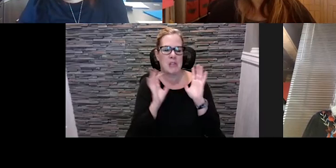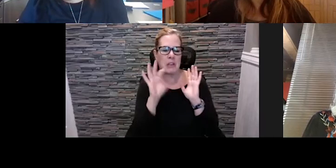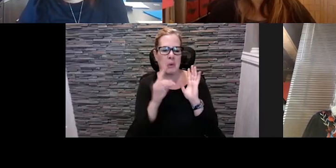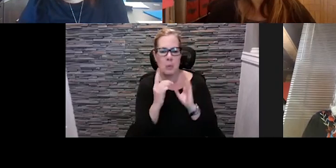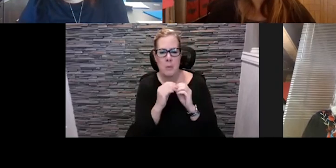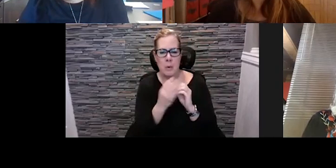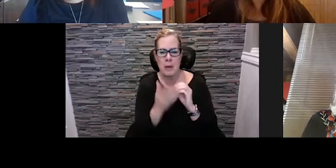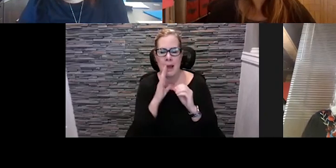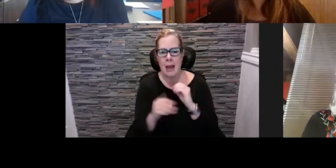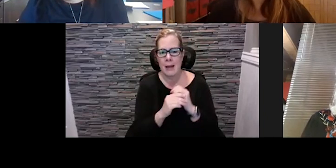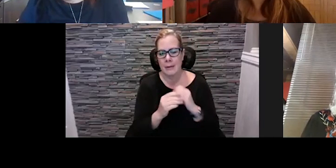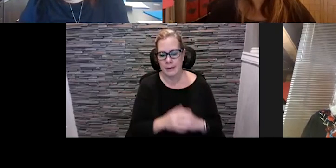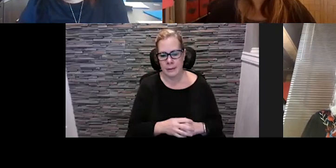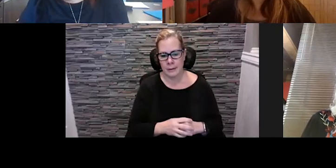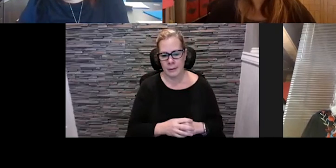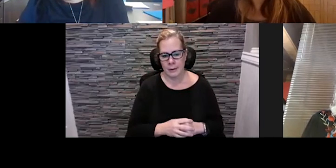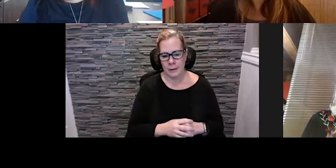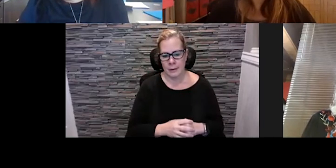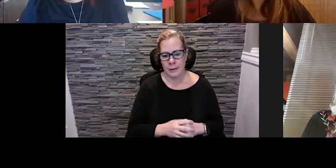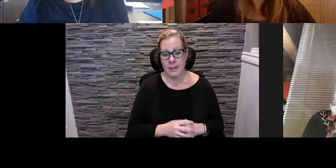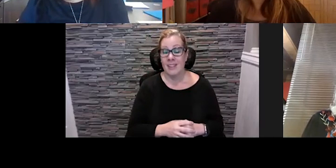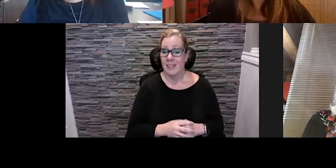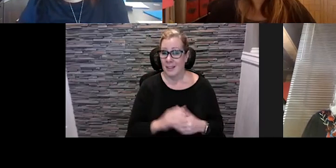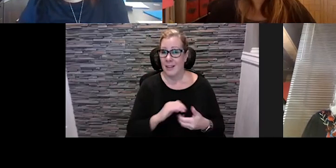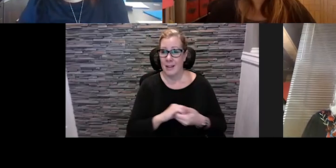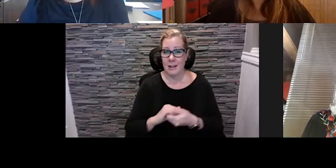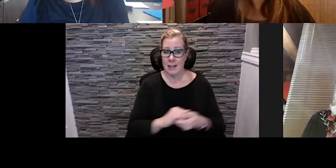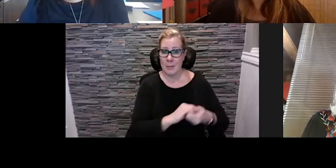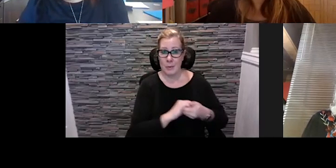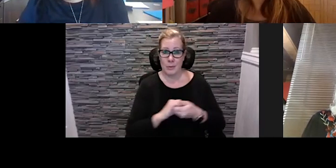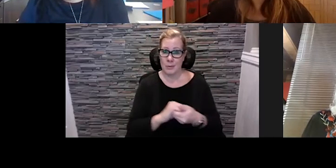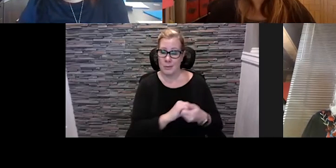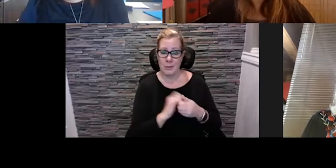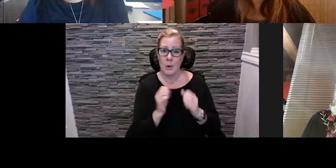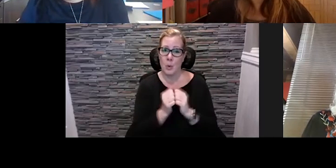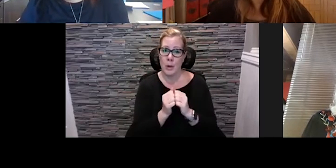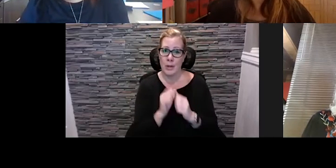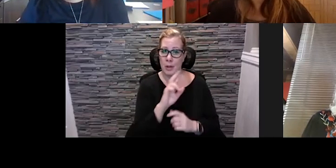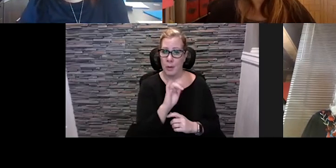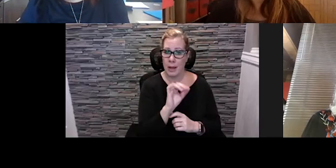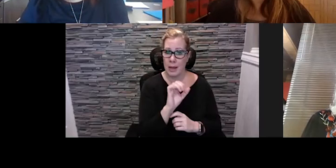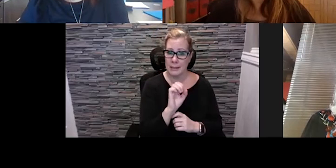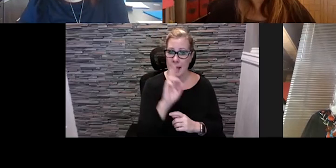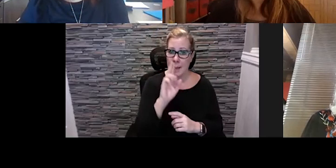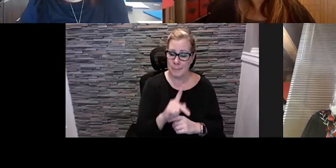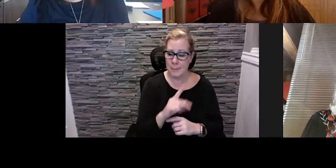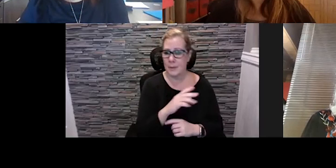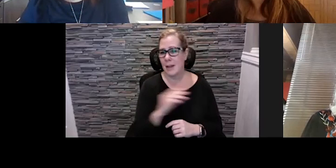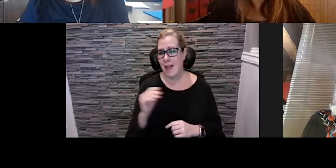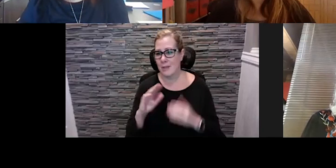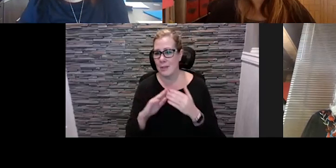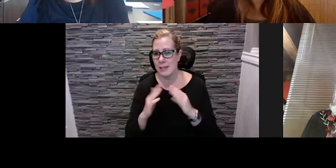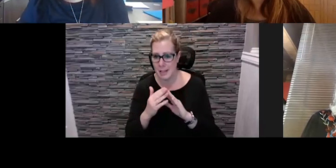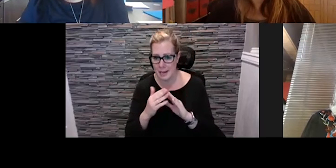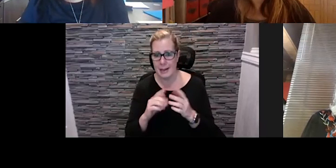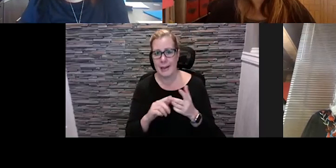more thing it is um how the collaboration is coming together between uh rise up and uh in the city and